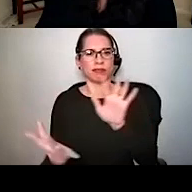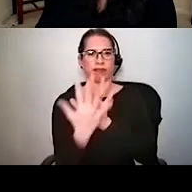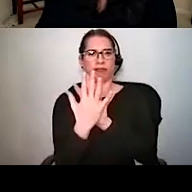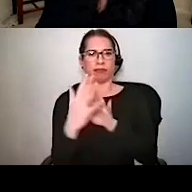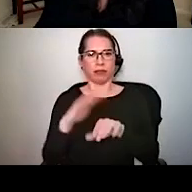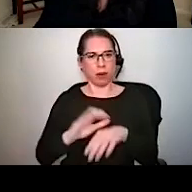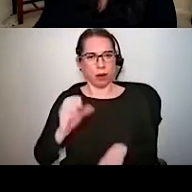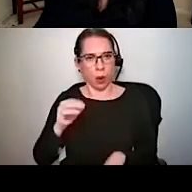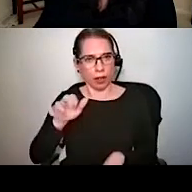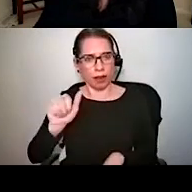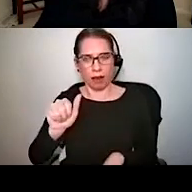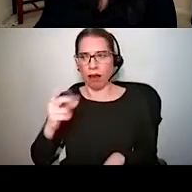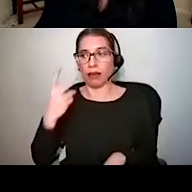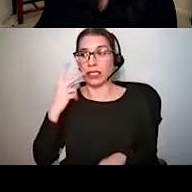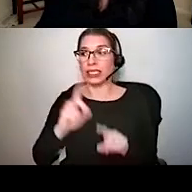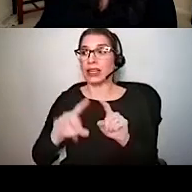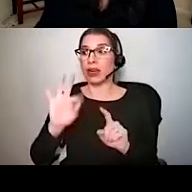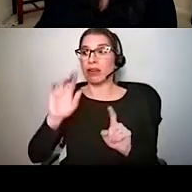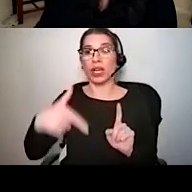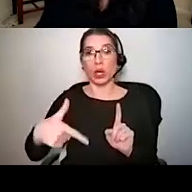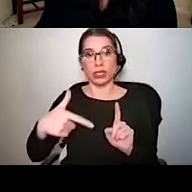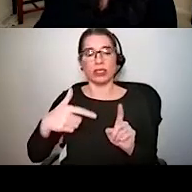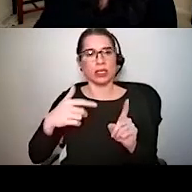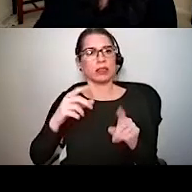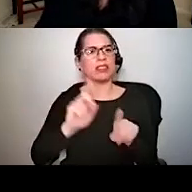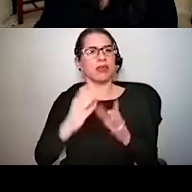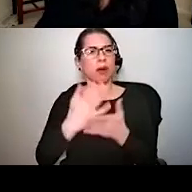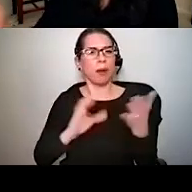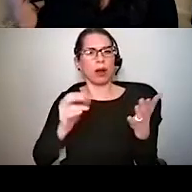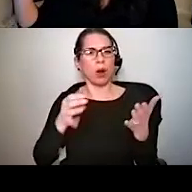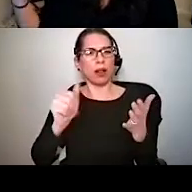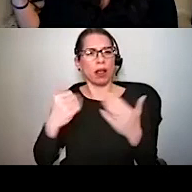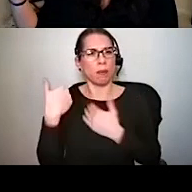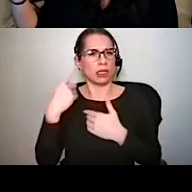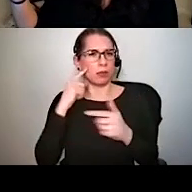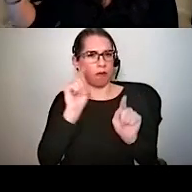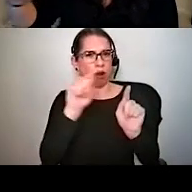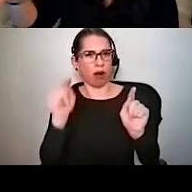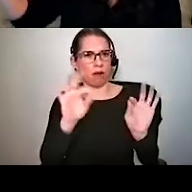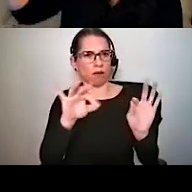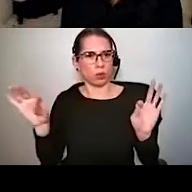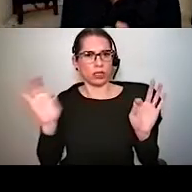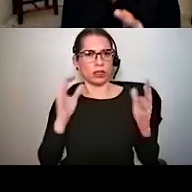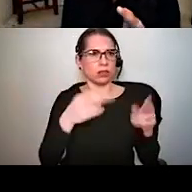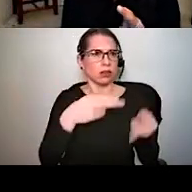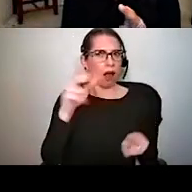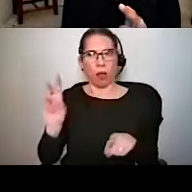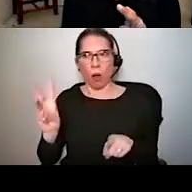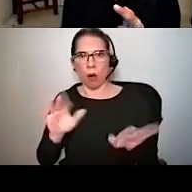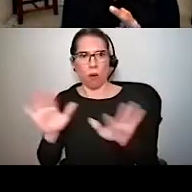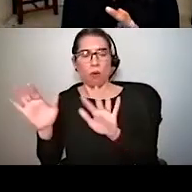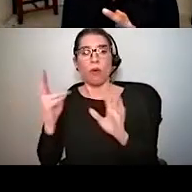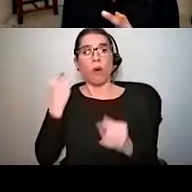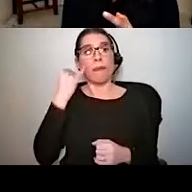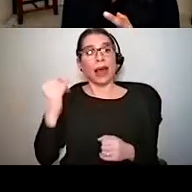encoded at different locations along the spiral. So imagine that you take this keyboard and you roll